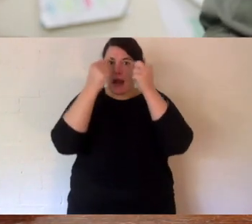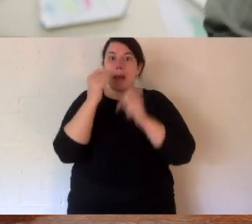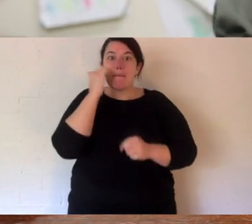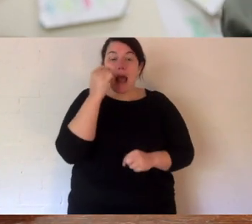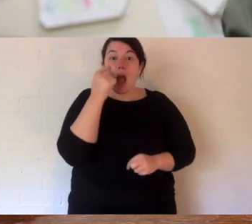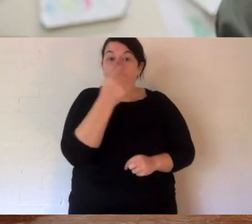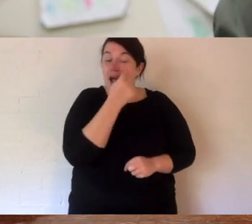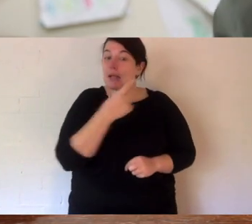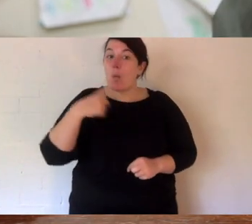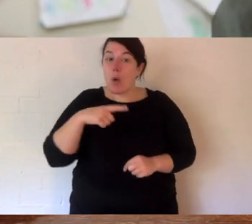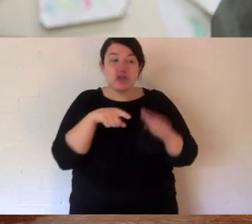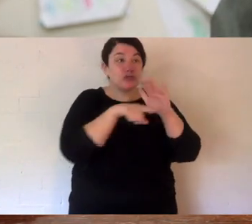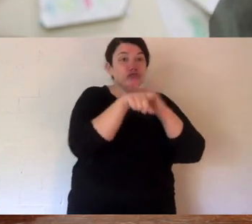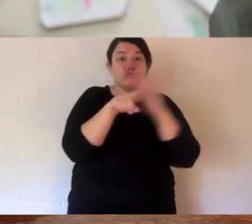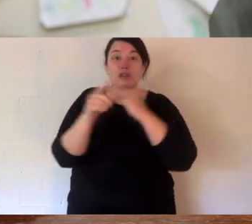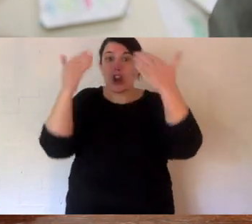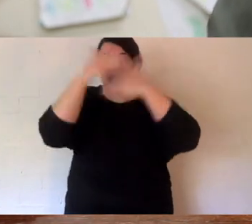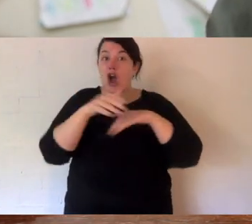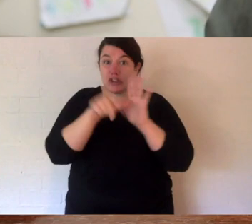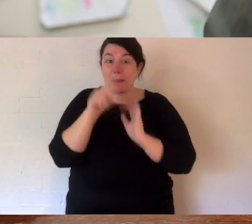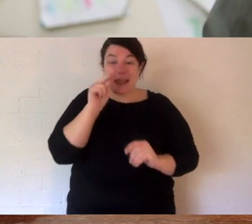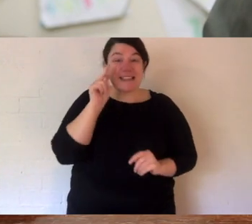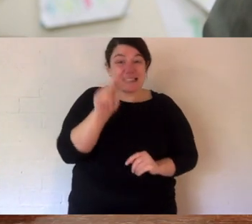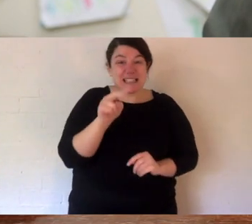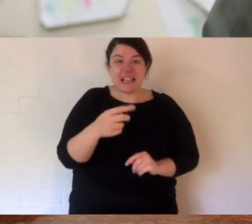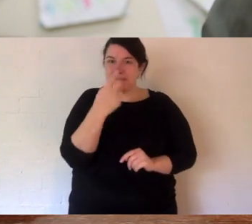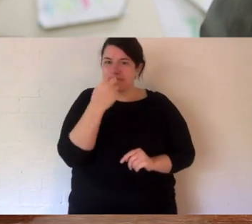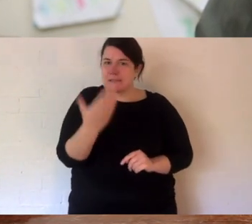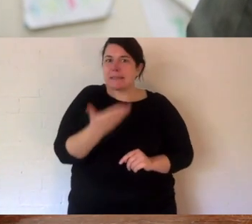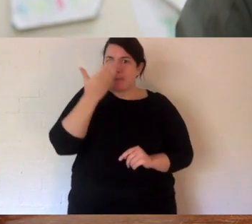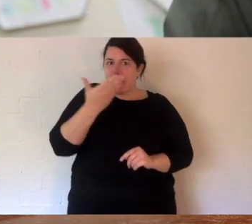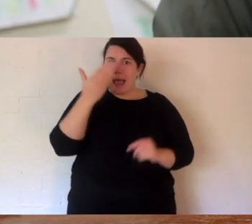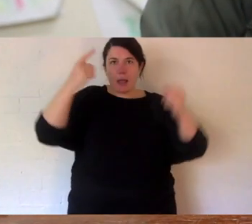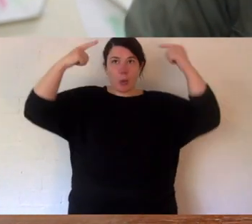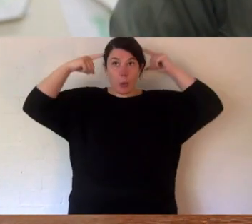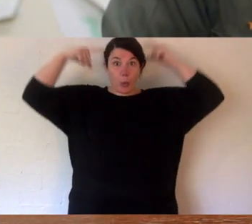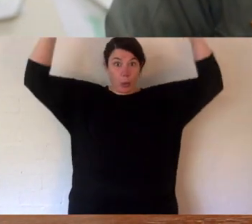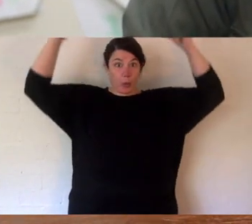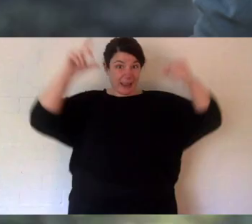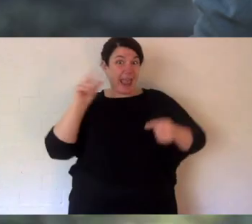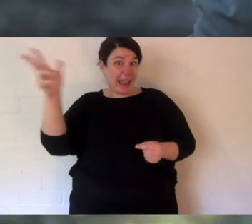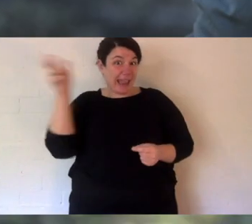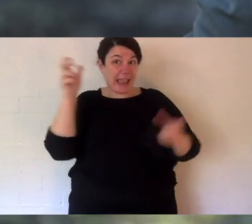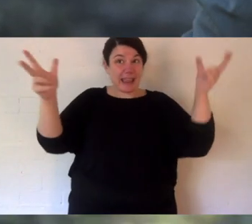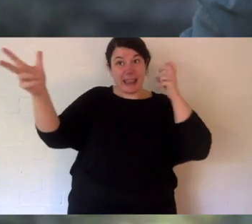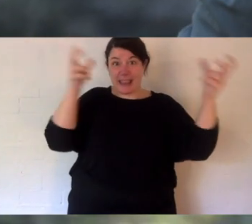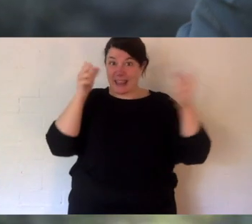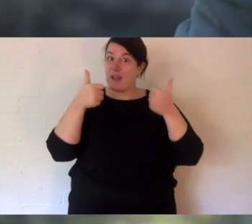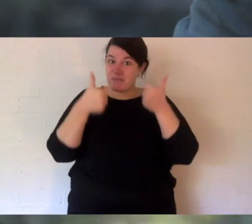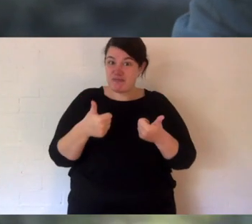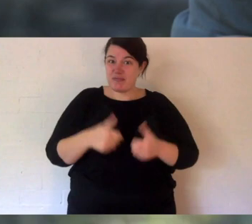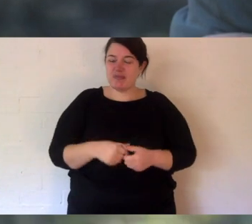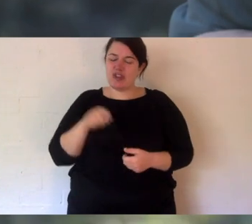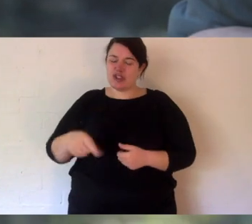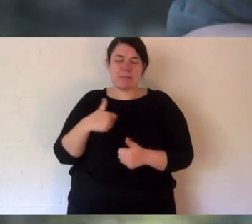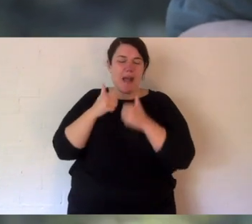big black eyes because she's nocturnal. Her nose has a good sense of smell. Ears, she obviously hears well. They're